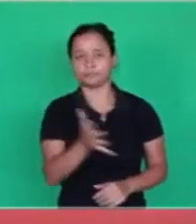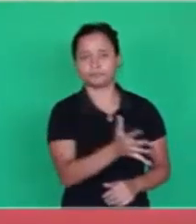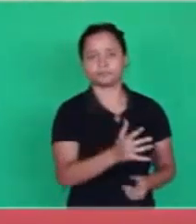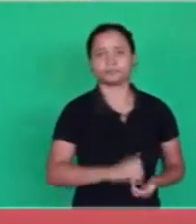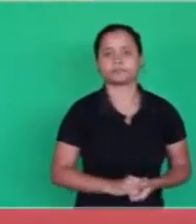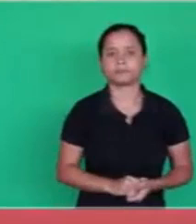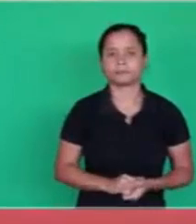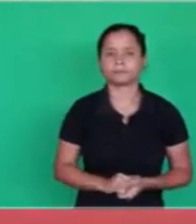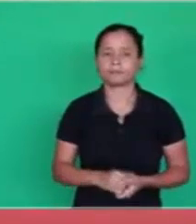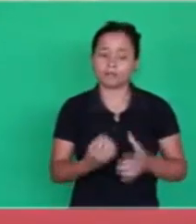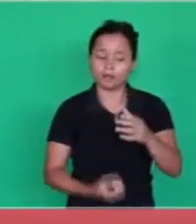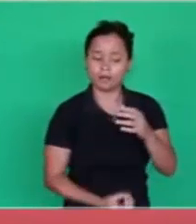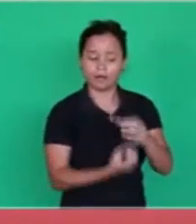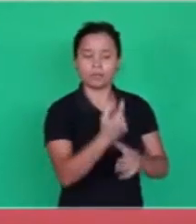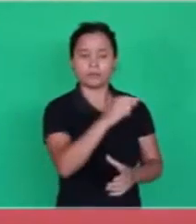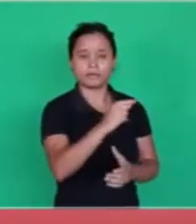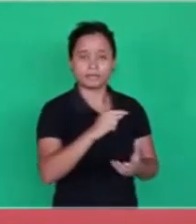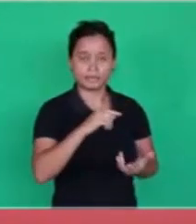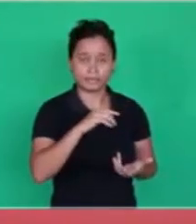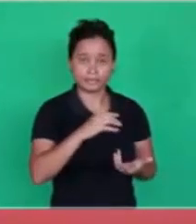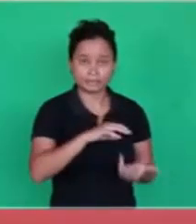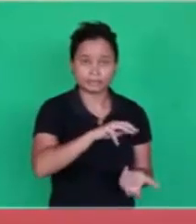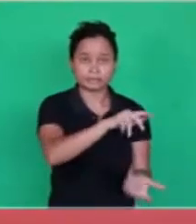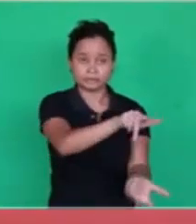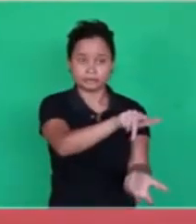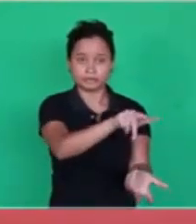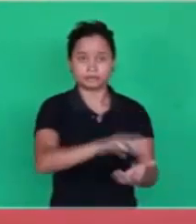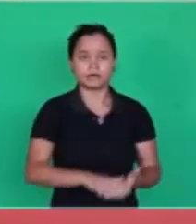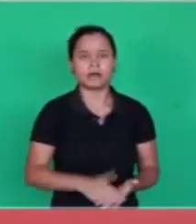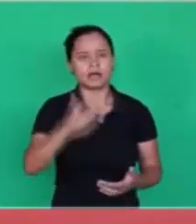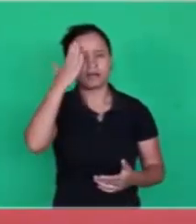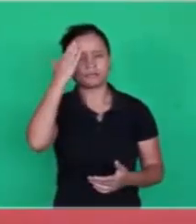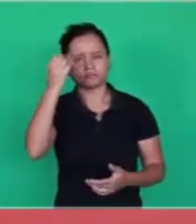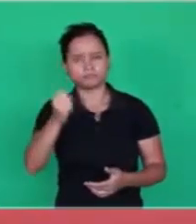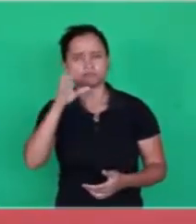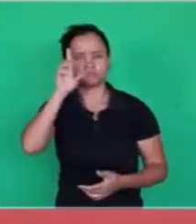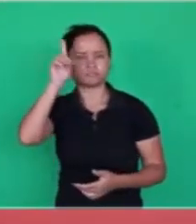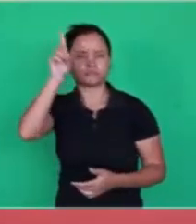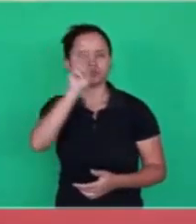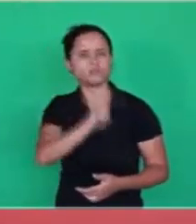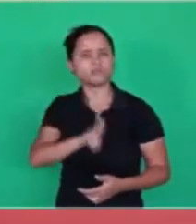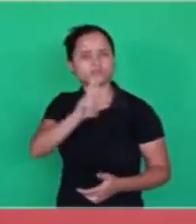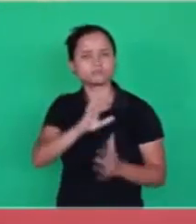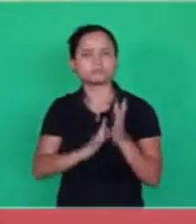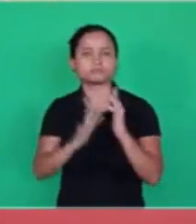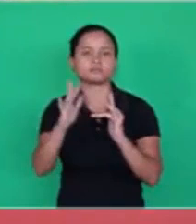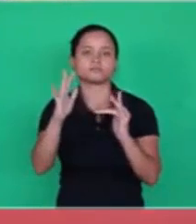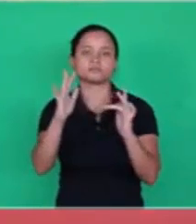the work, the creative work. God uses Jesus.